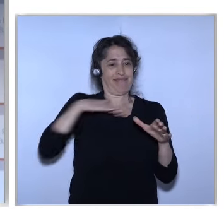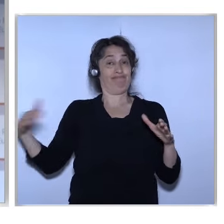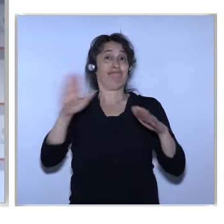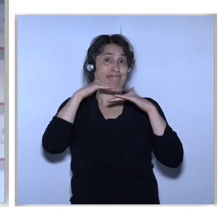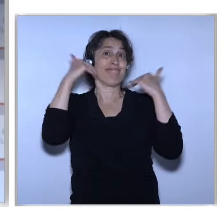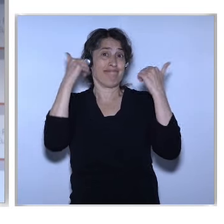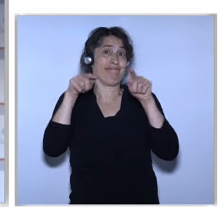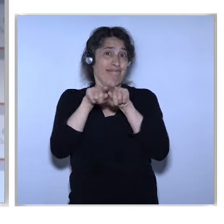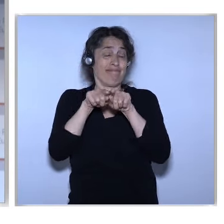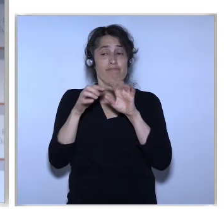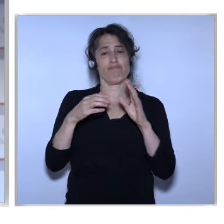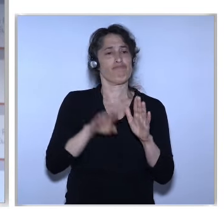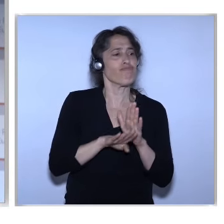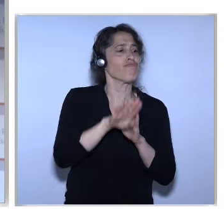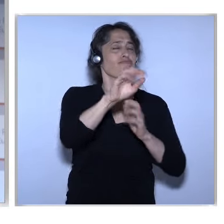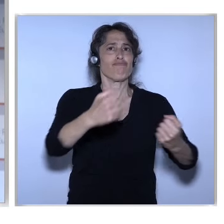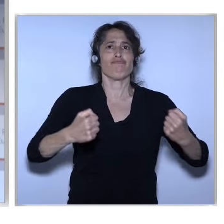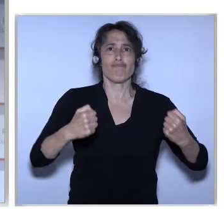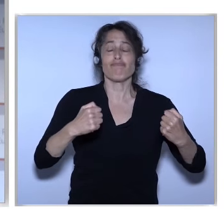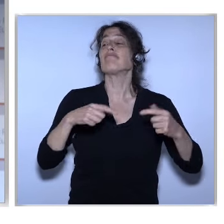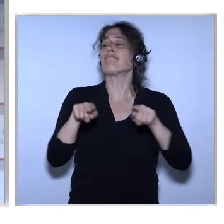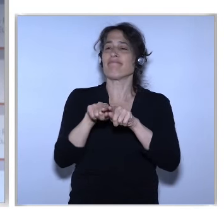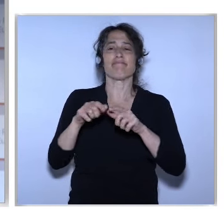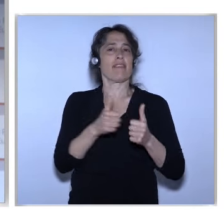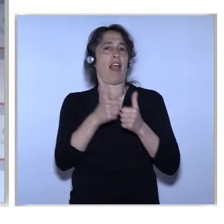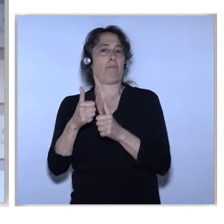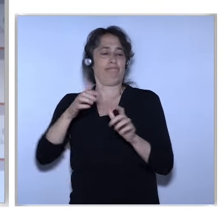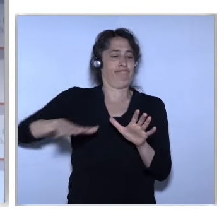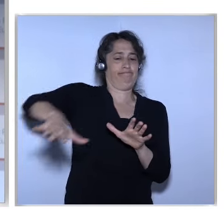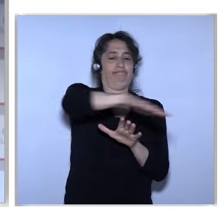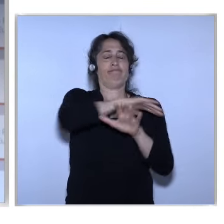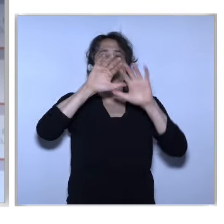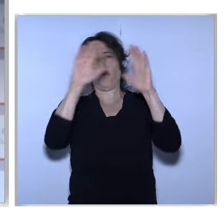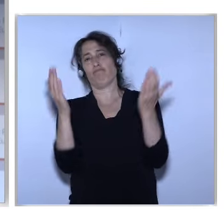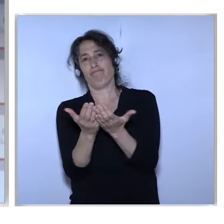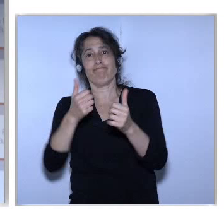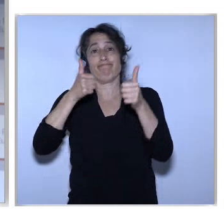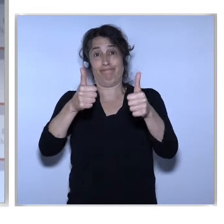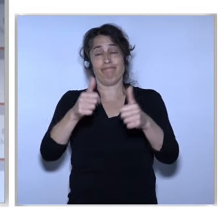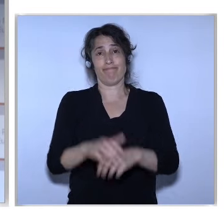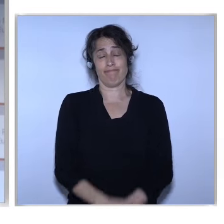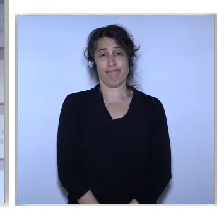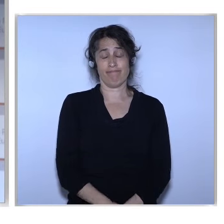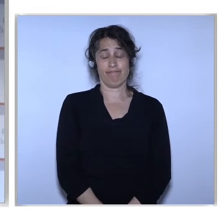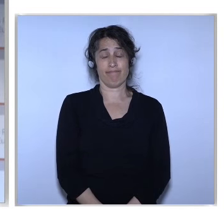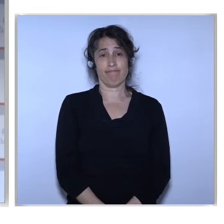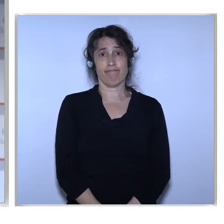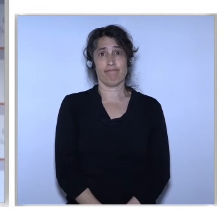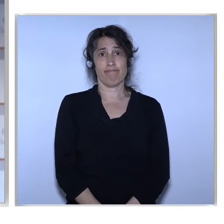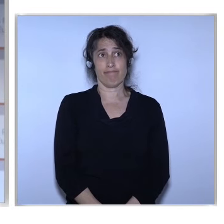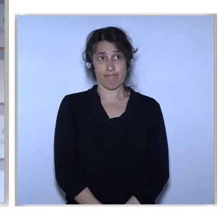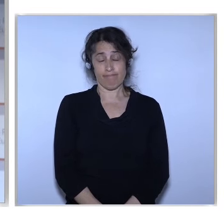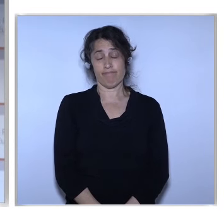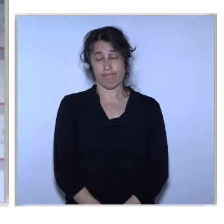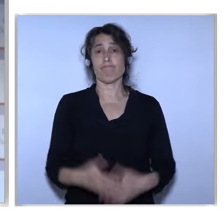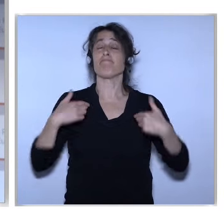market ties these aspects together Since it is at most preconditioned to the